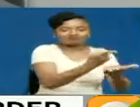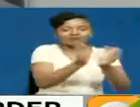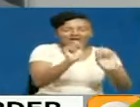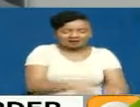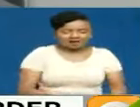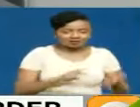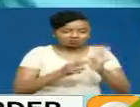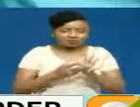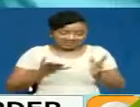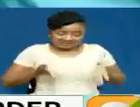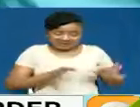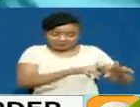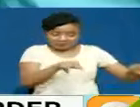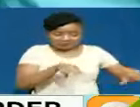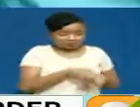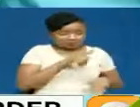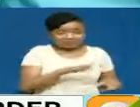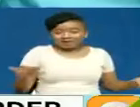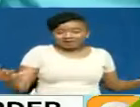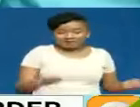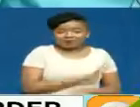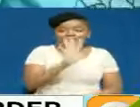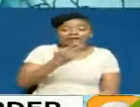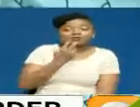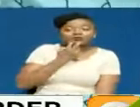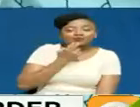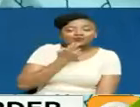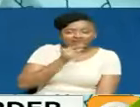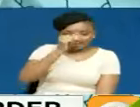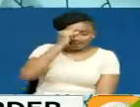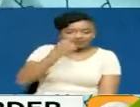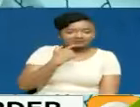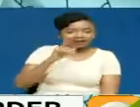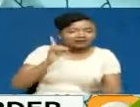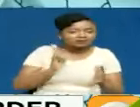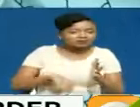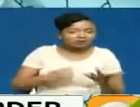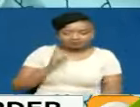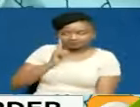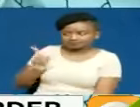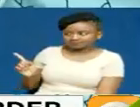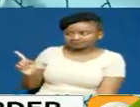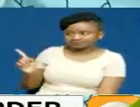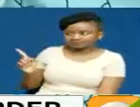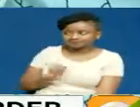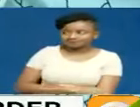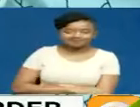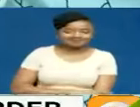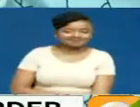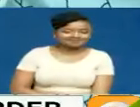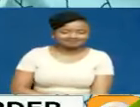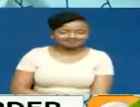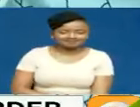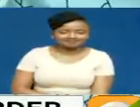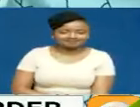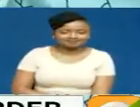the world is full. On Tuesday, government statistics recorded 1,166 new infections out of a